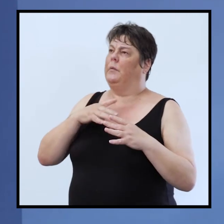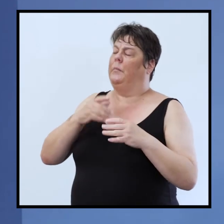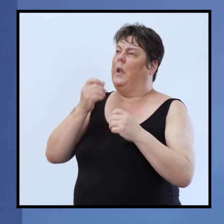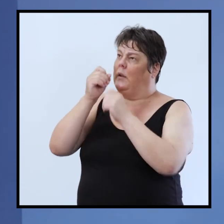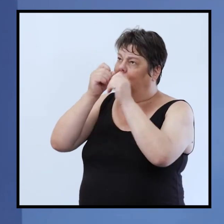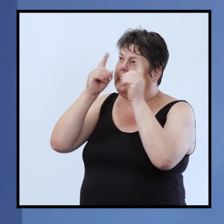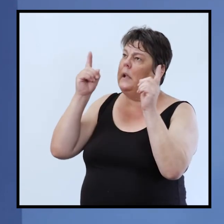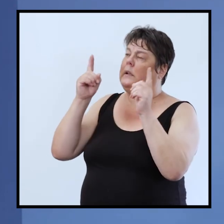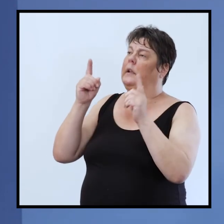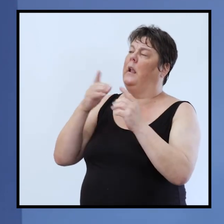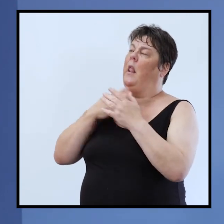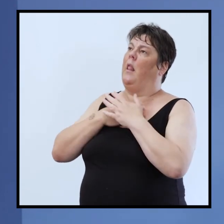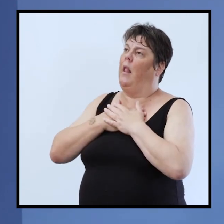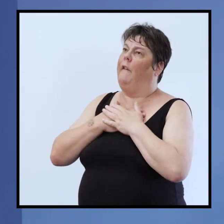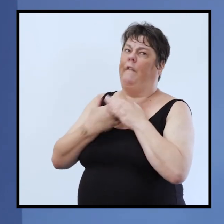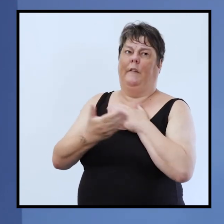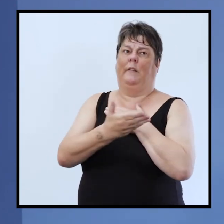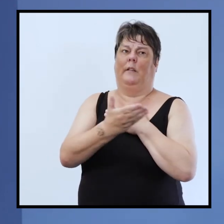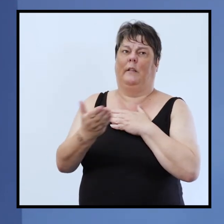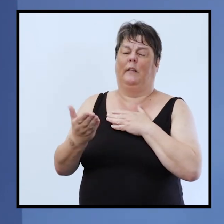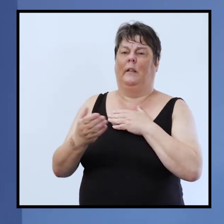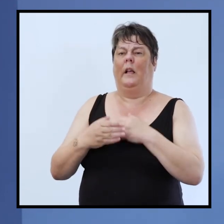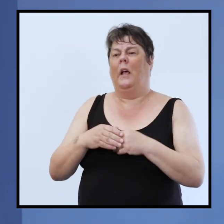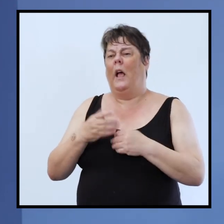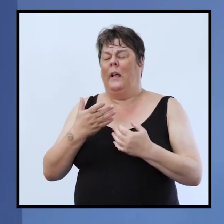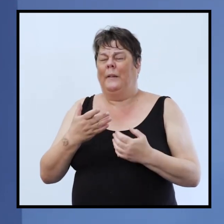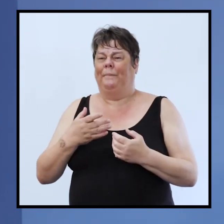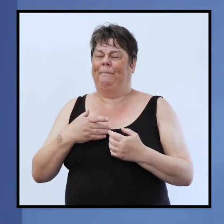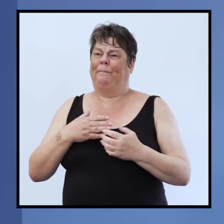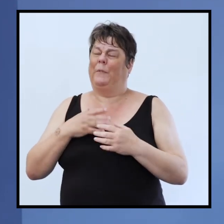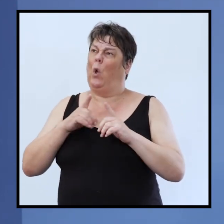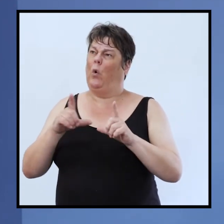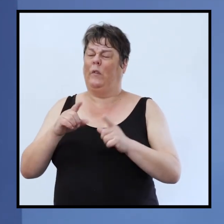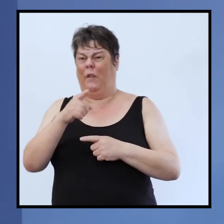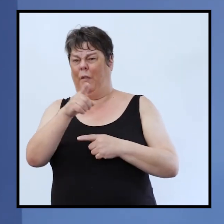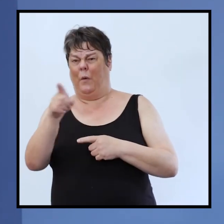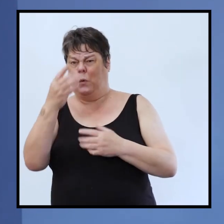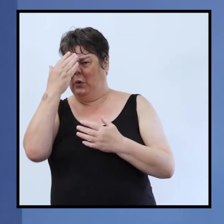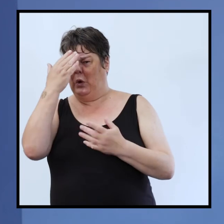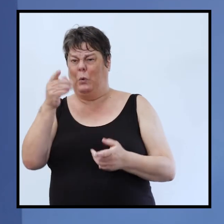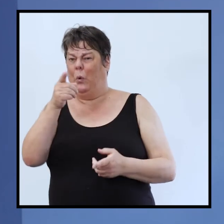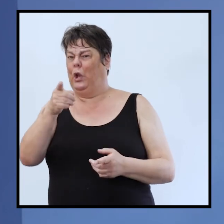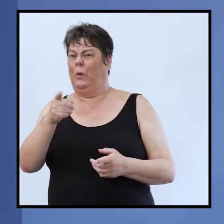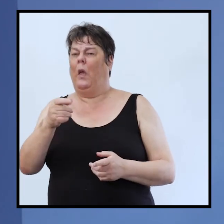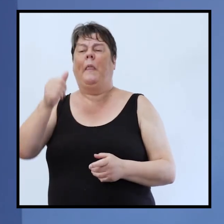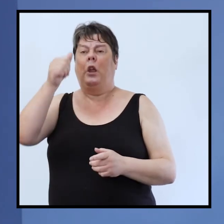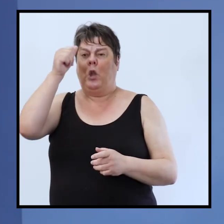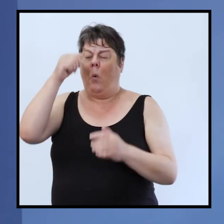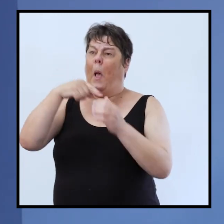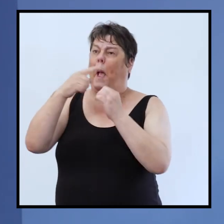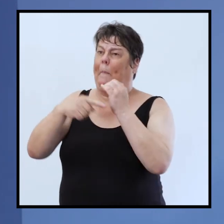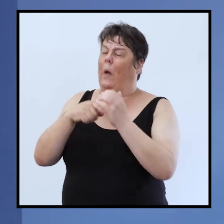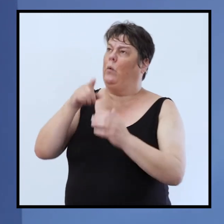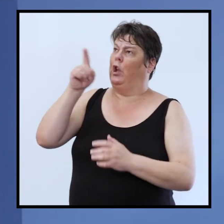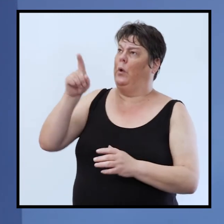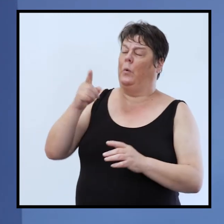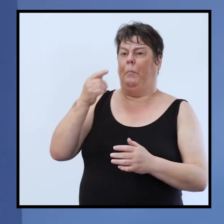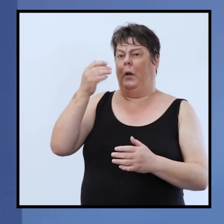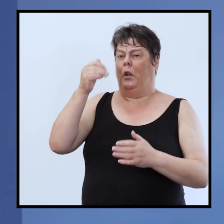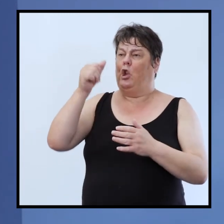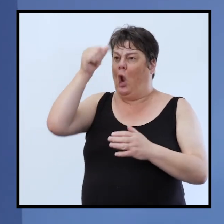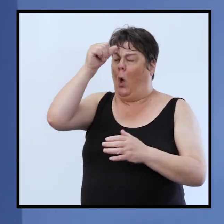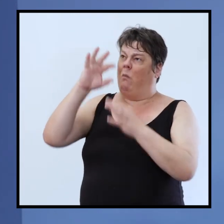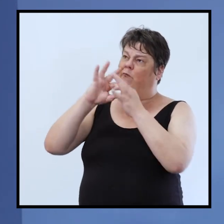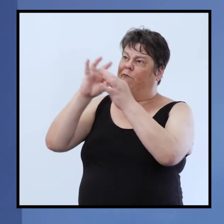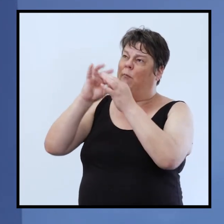but father my heart just keeps coming back to people who don't know you people who know about you but they don't know you would you just